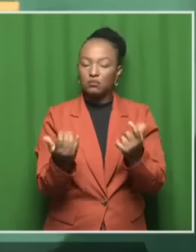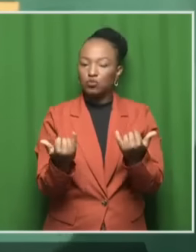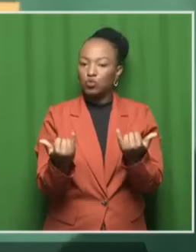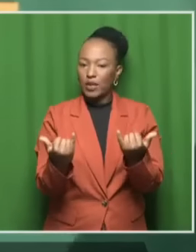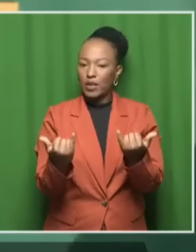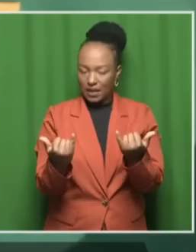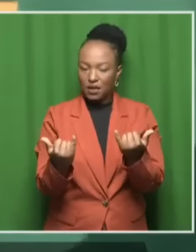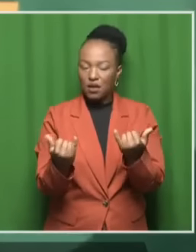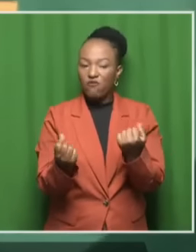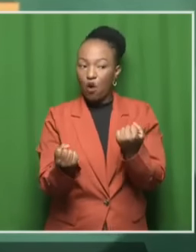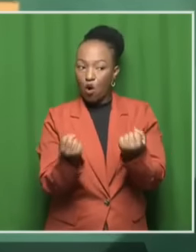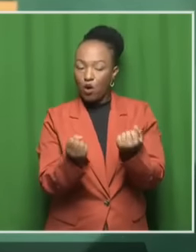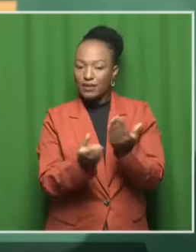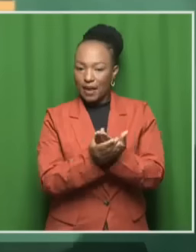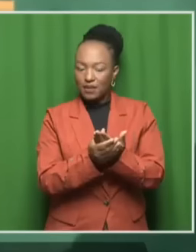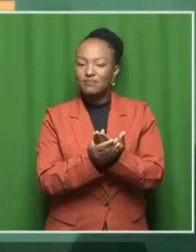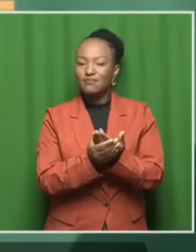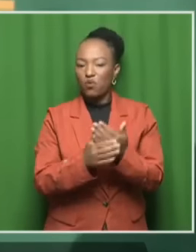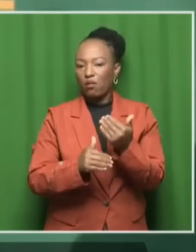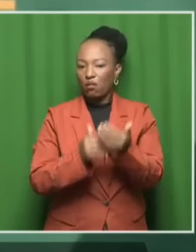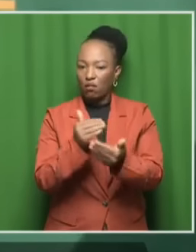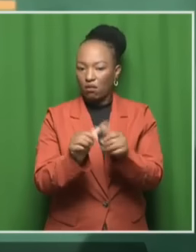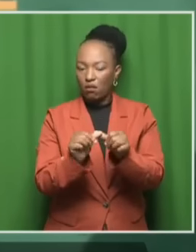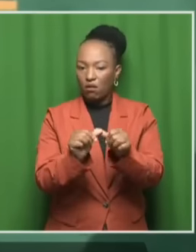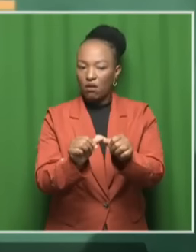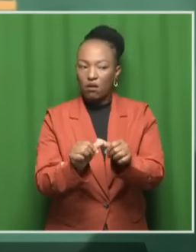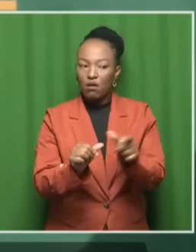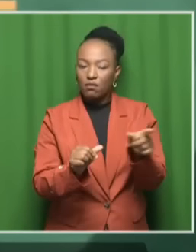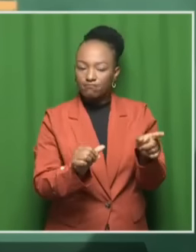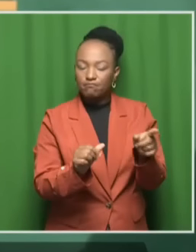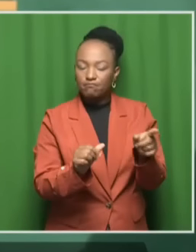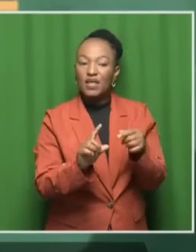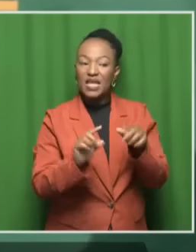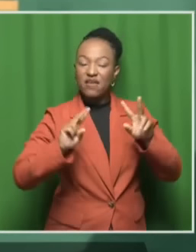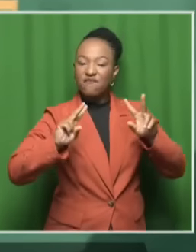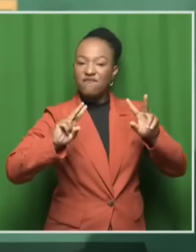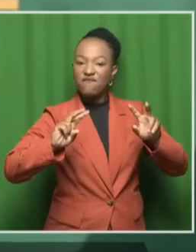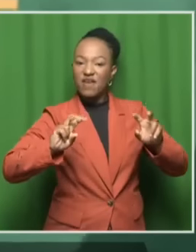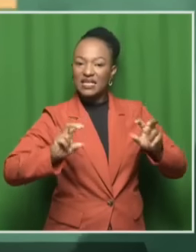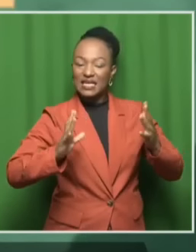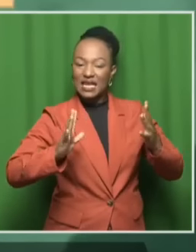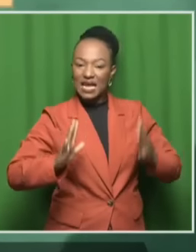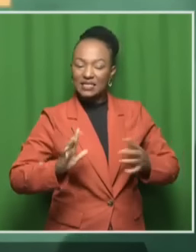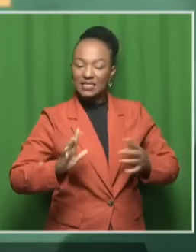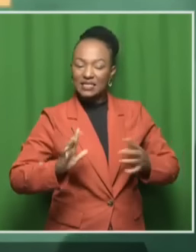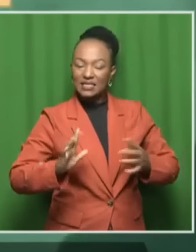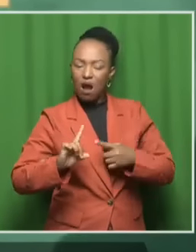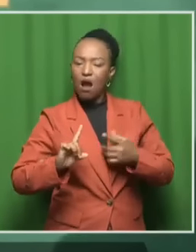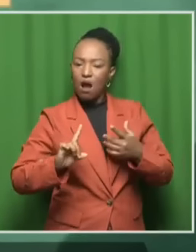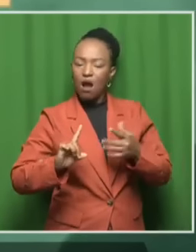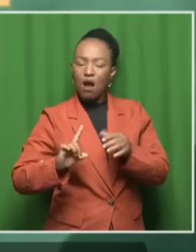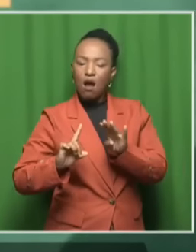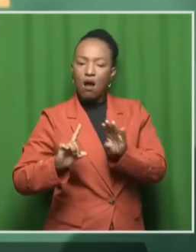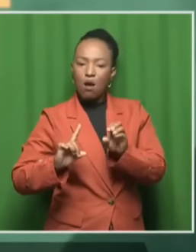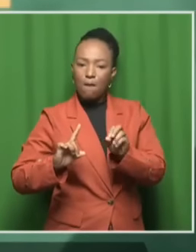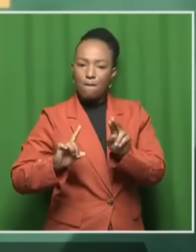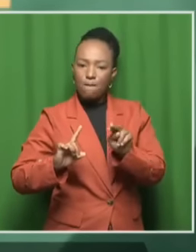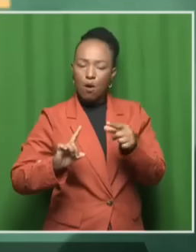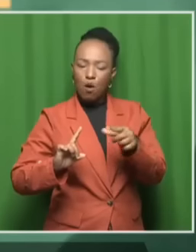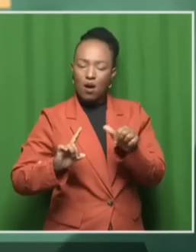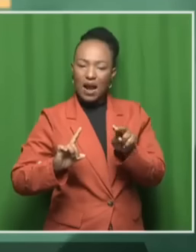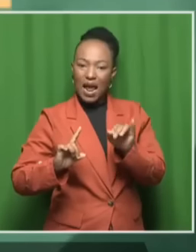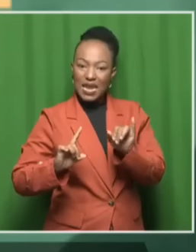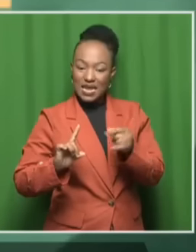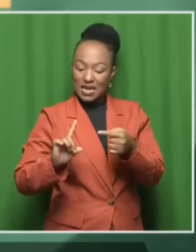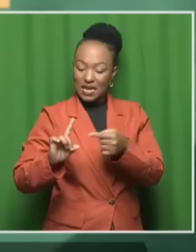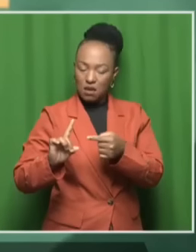of the trial. You'd recall that the lead investigator, Brigadier Bongani Kaninda, is expected back on the stand. What we've heard thus far